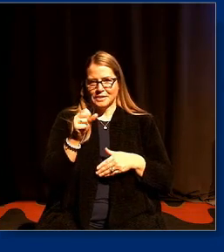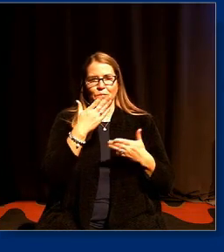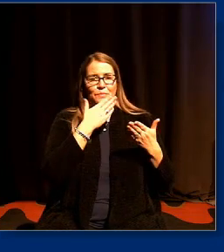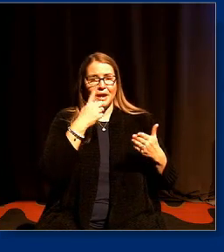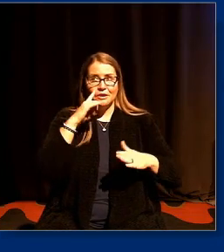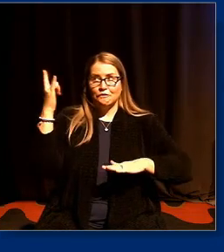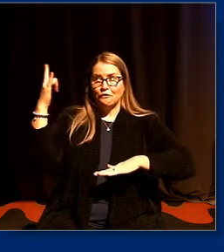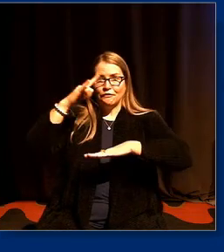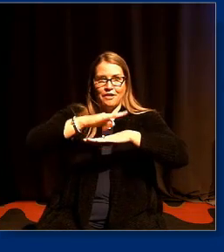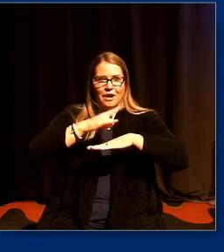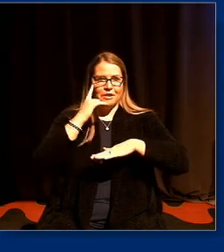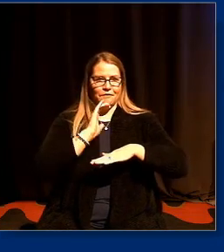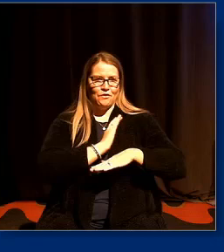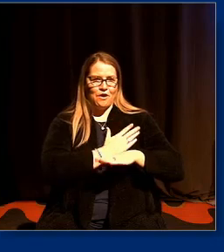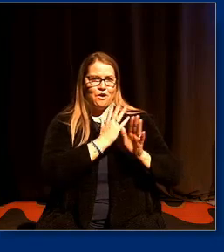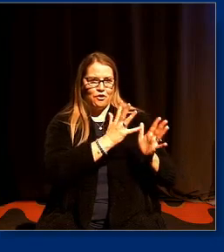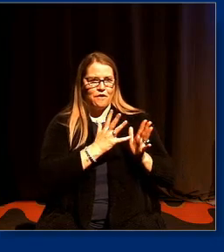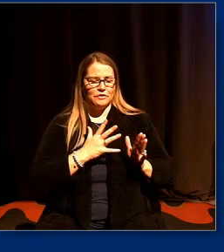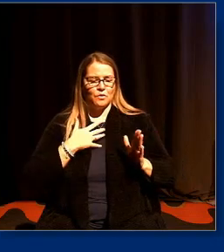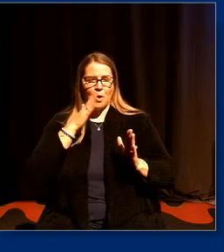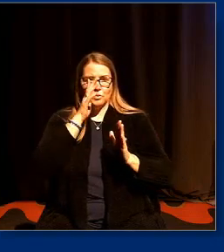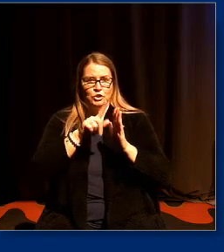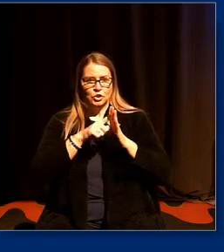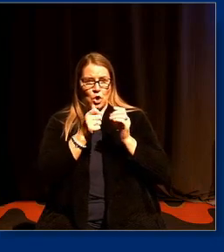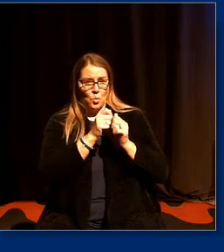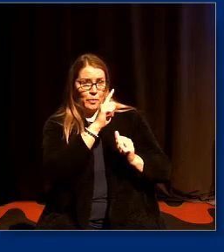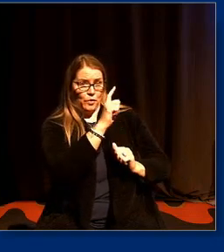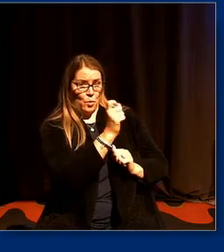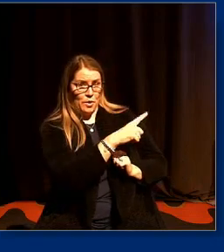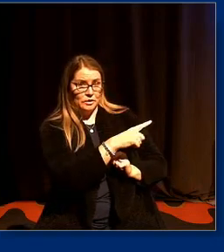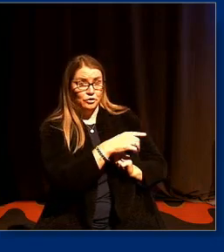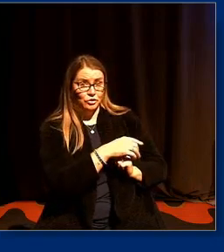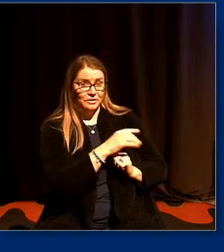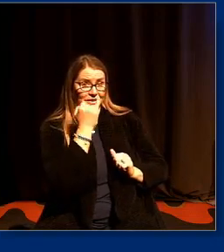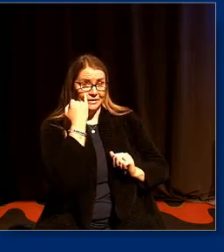i'm going to start with a question i'm you're ready okay